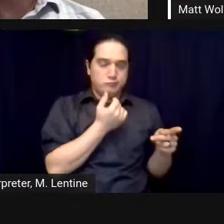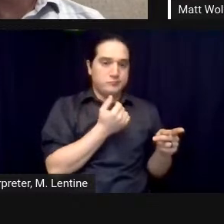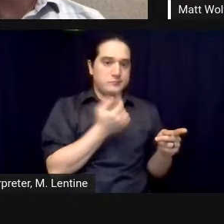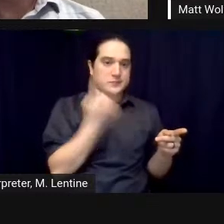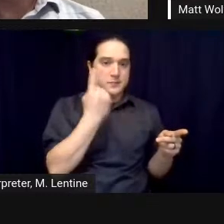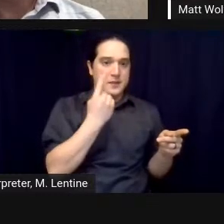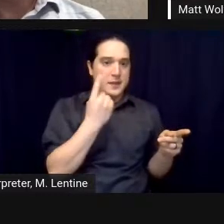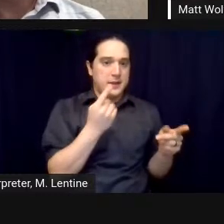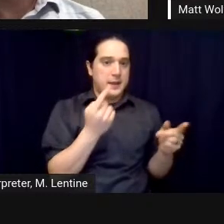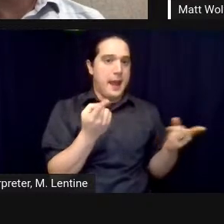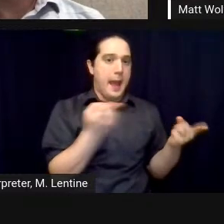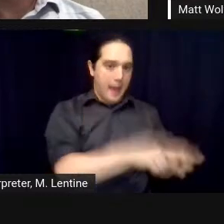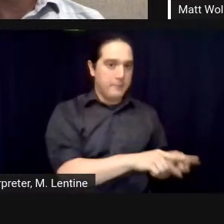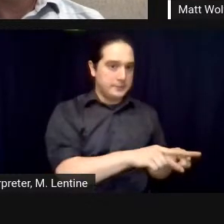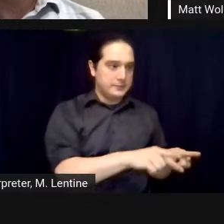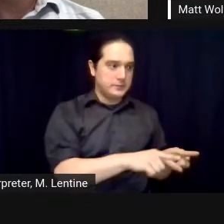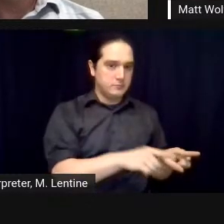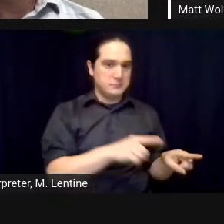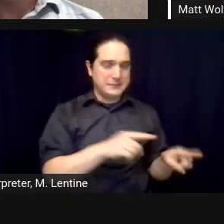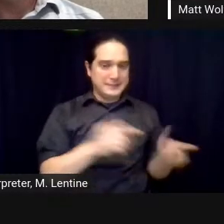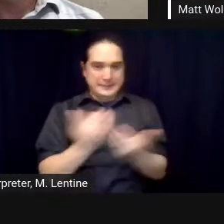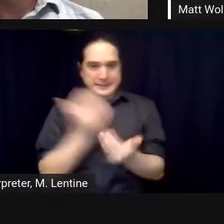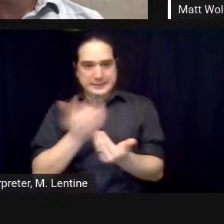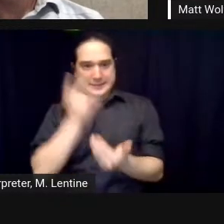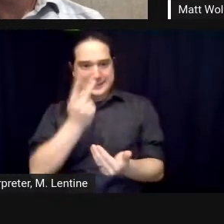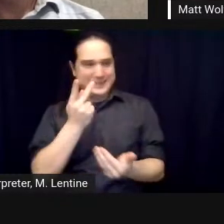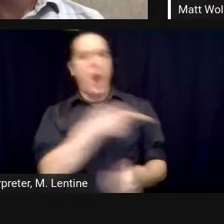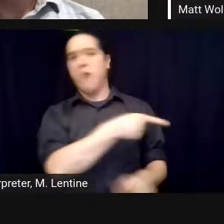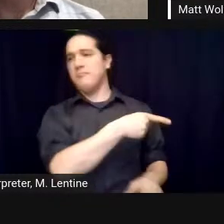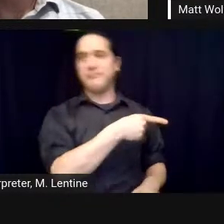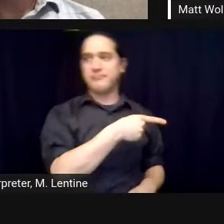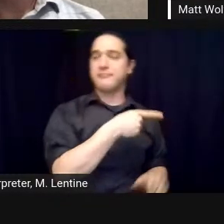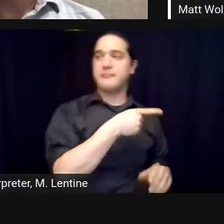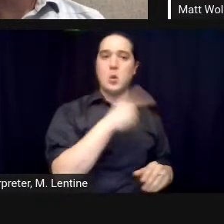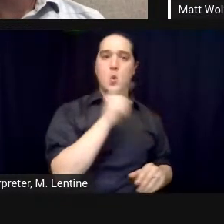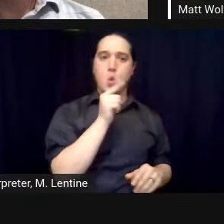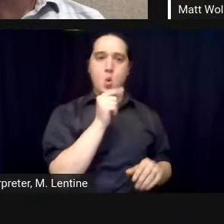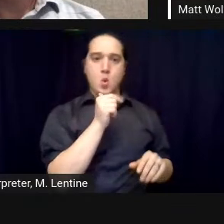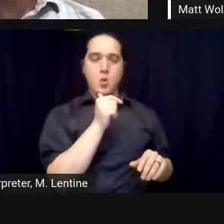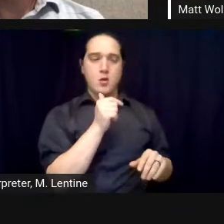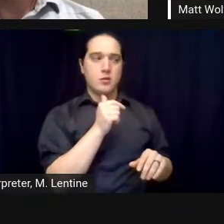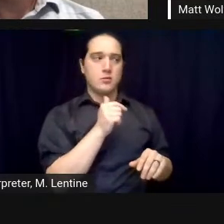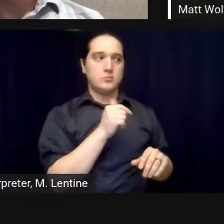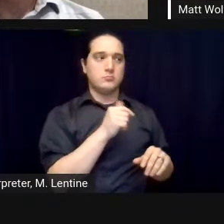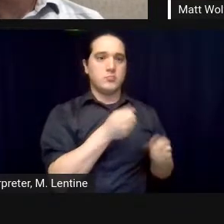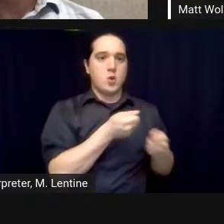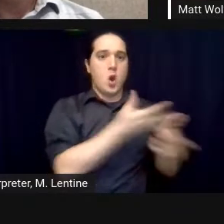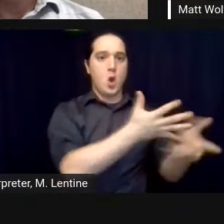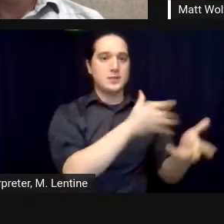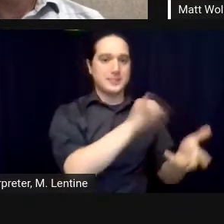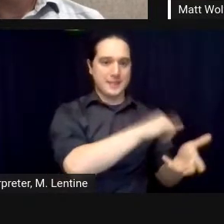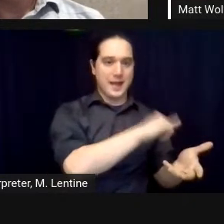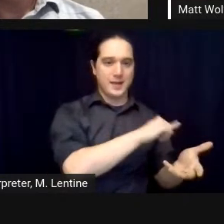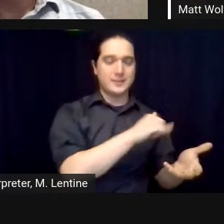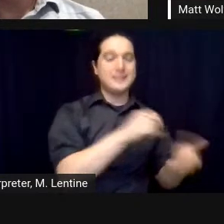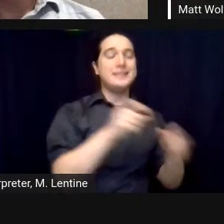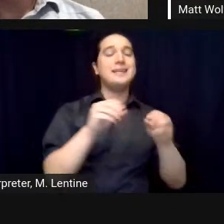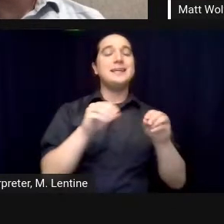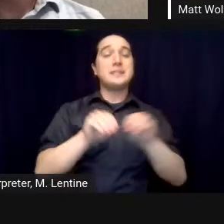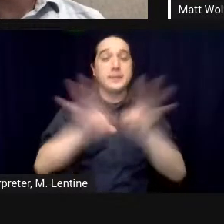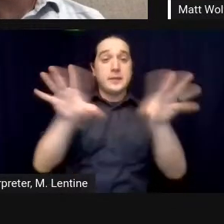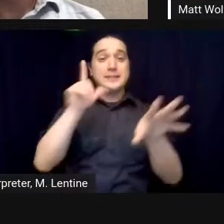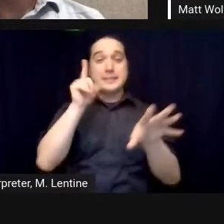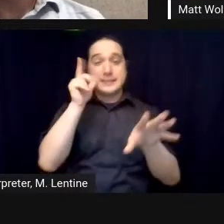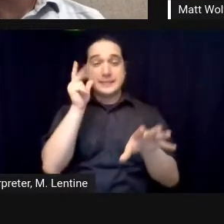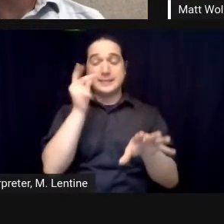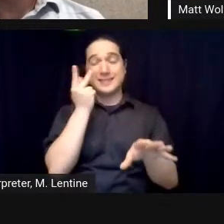where technology and the living world are so intimately enmeshed and you know